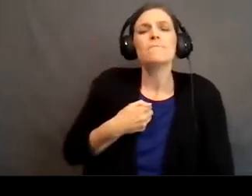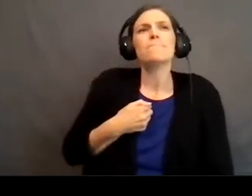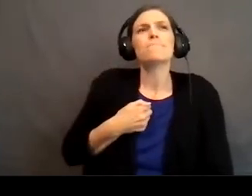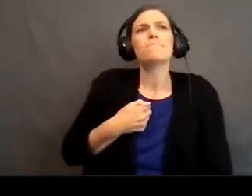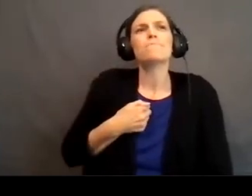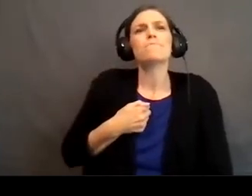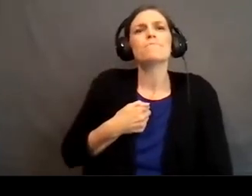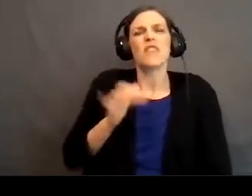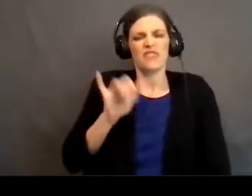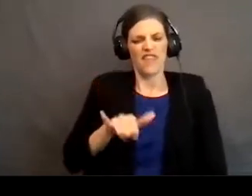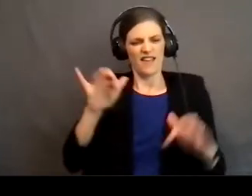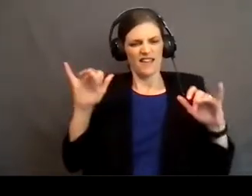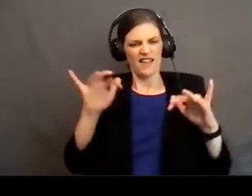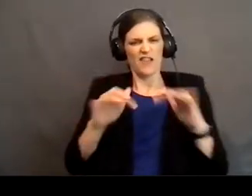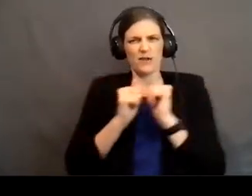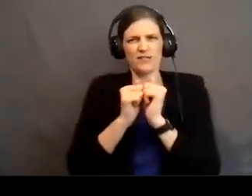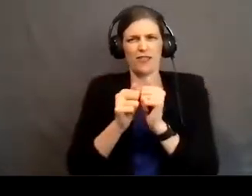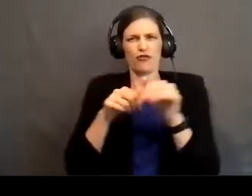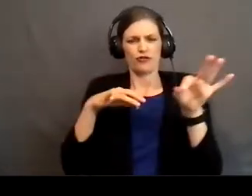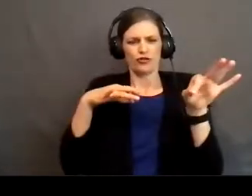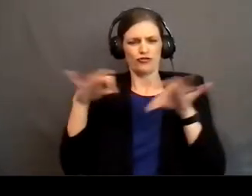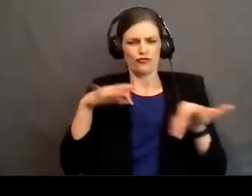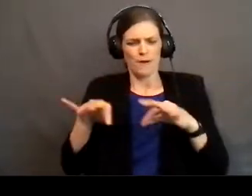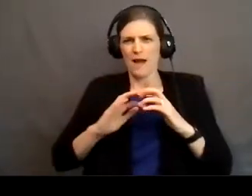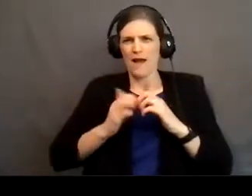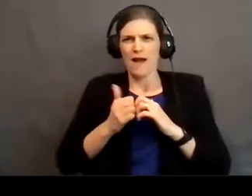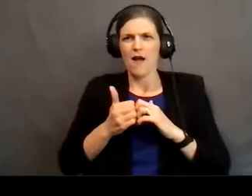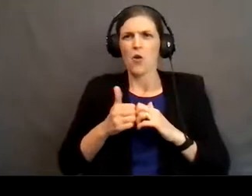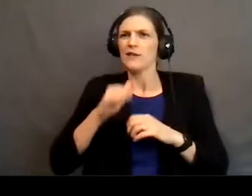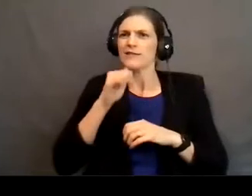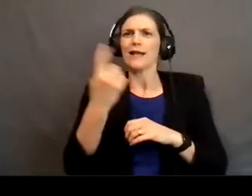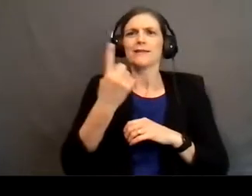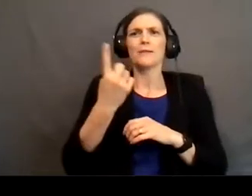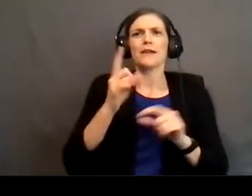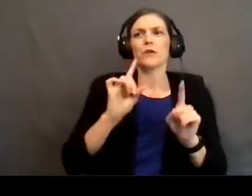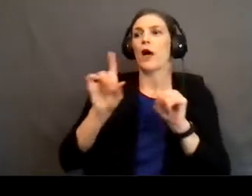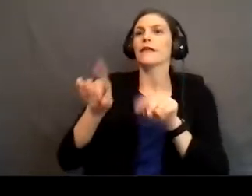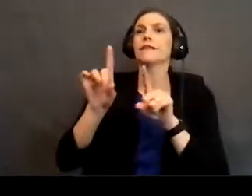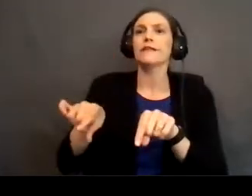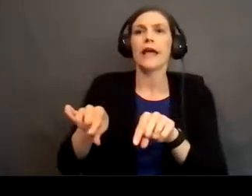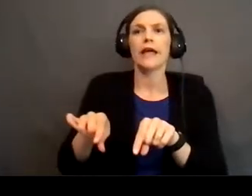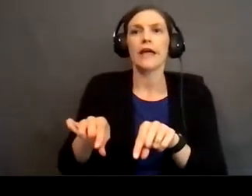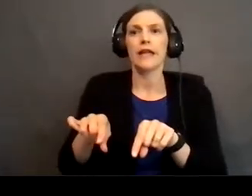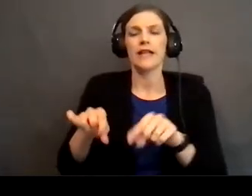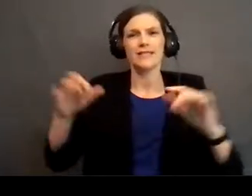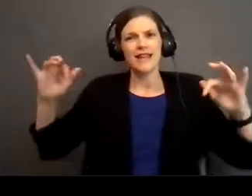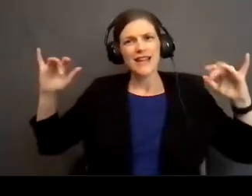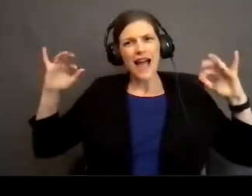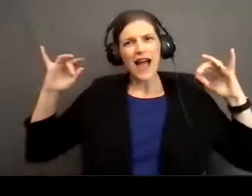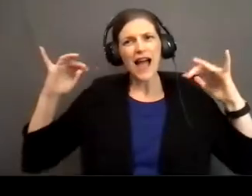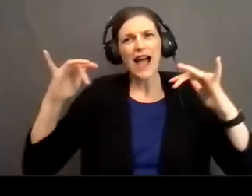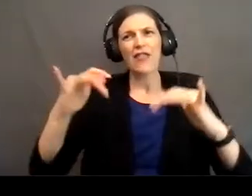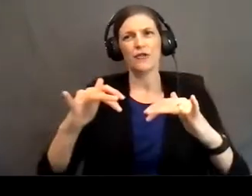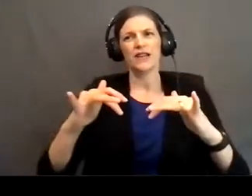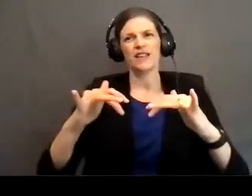gathering together is even described. It's not something that you attend, right? It's a gathering. It's